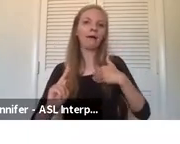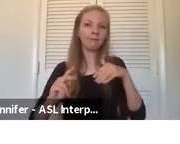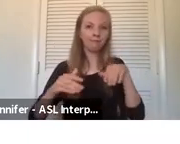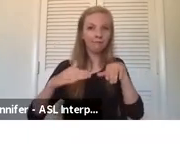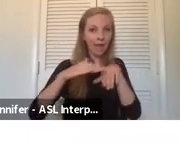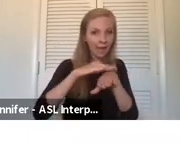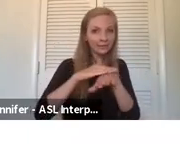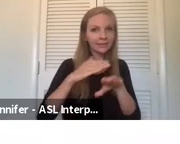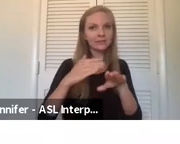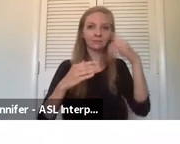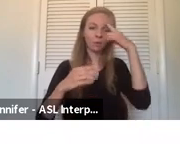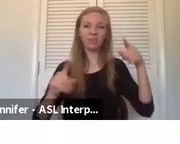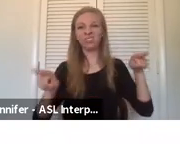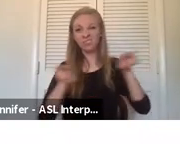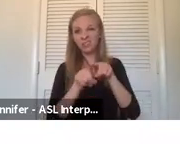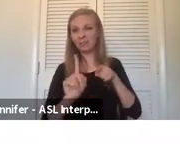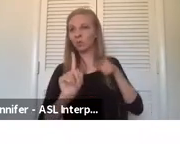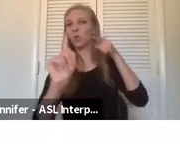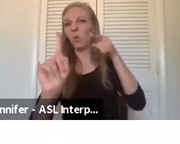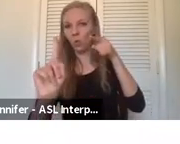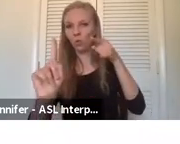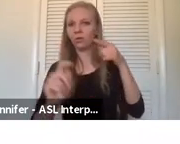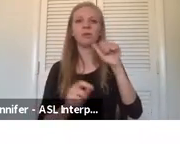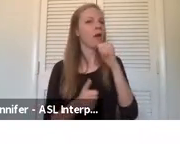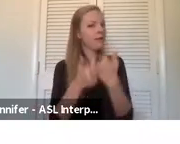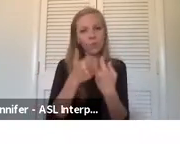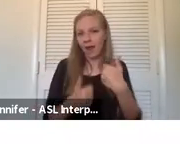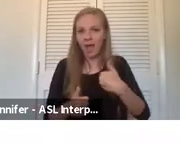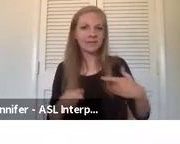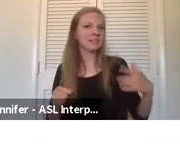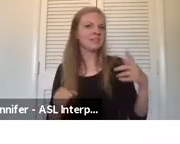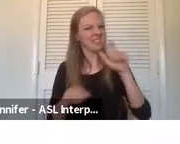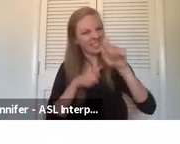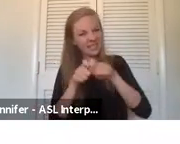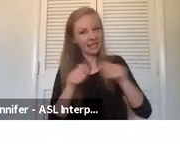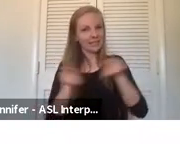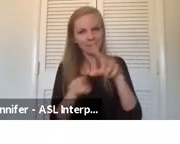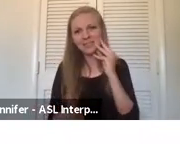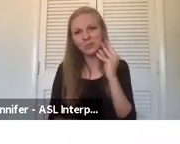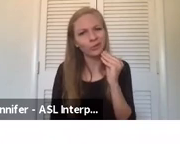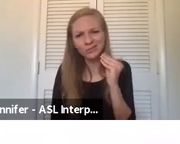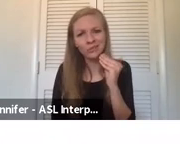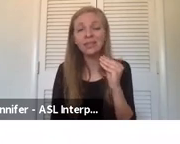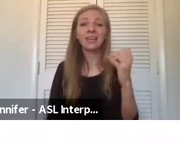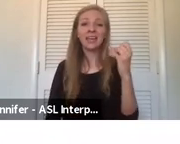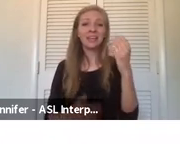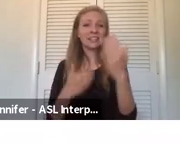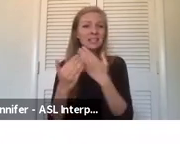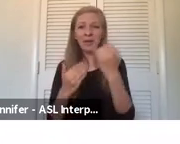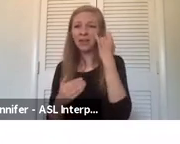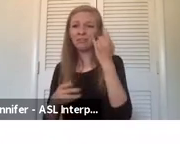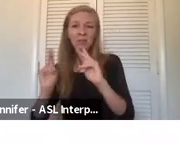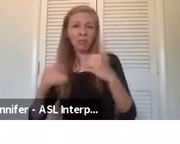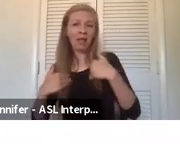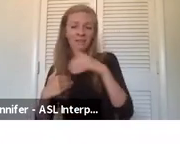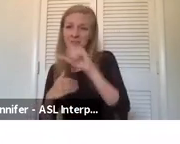same end goal. So nobody's going to have the exact same experience, even people without disabilities. People go to